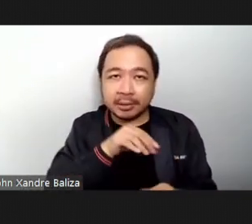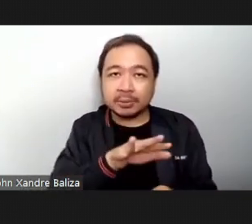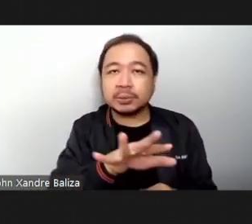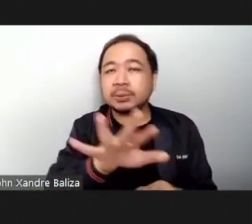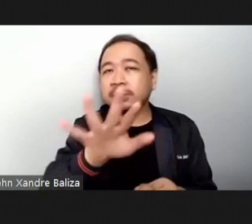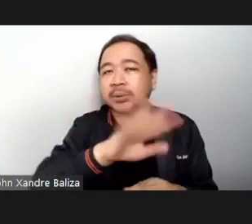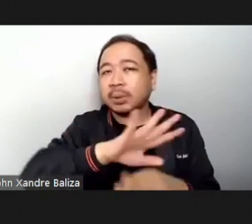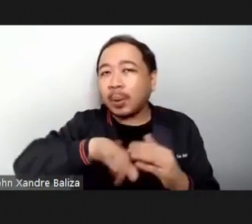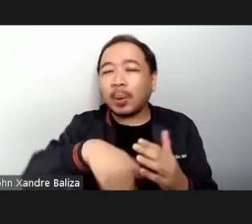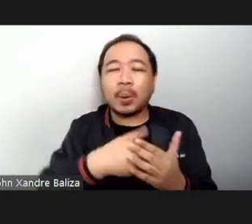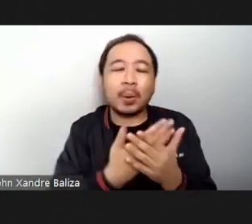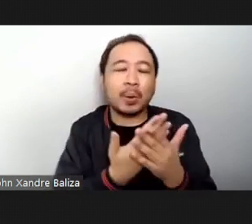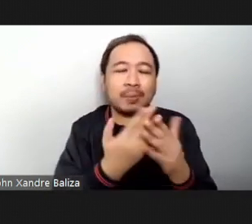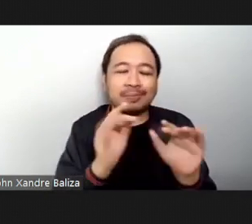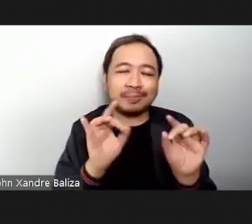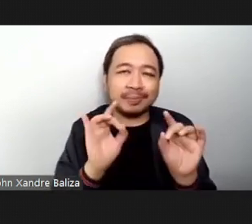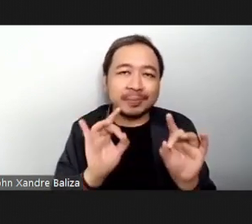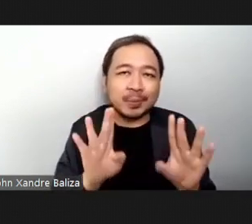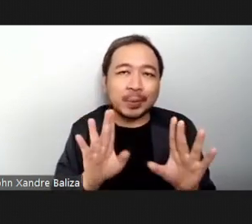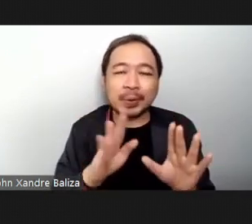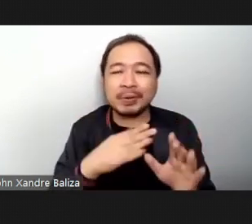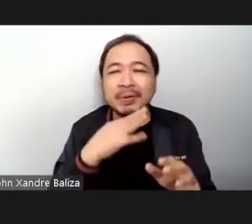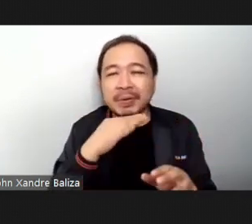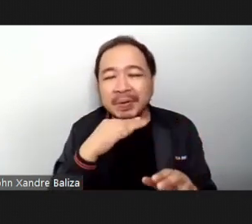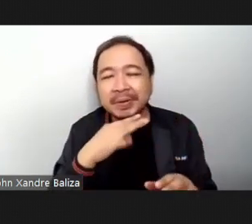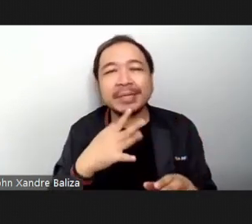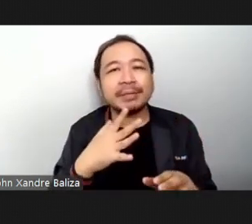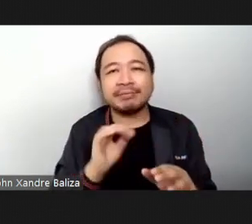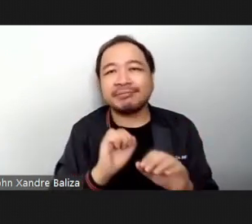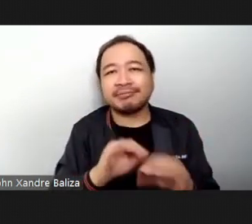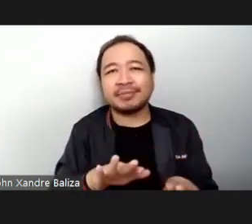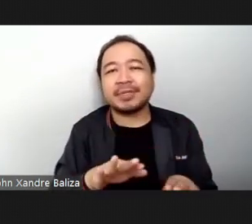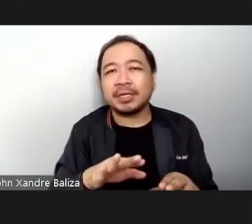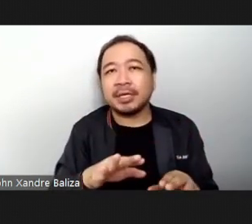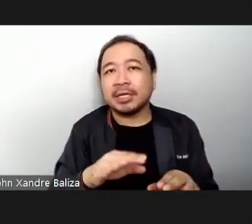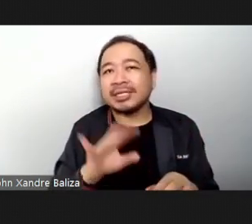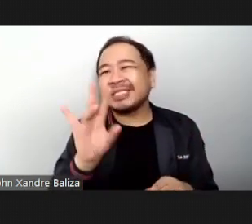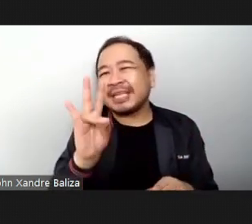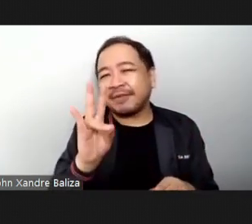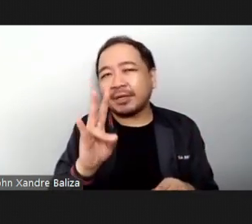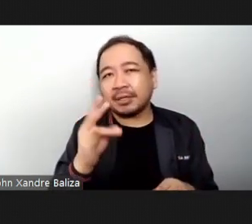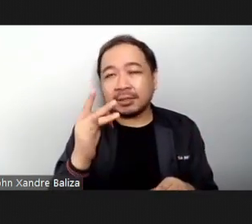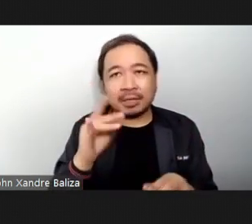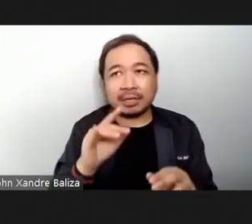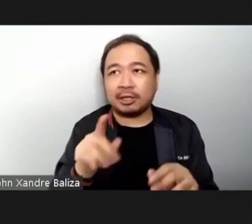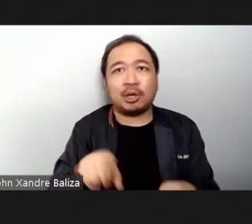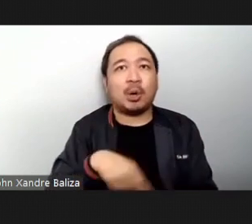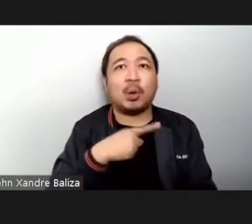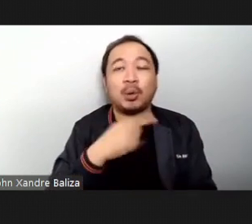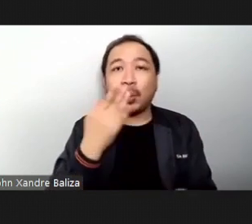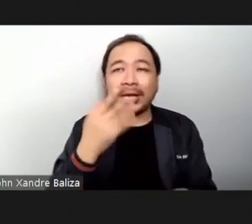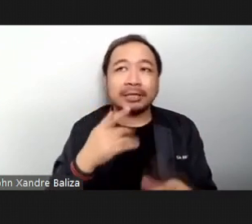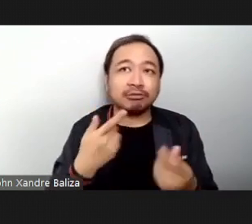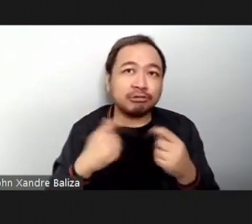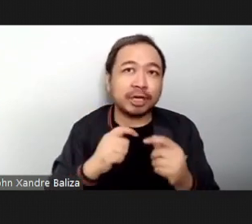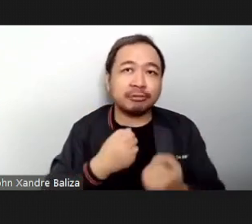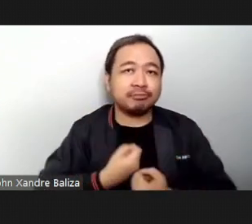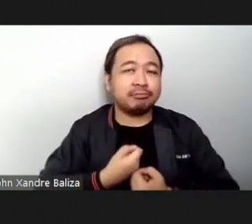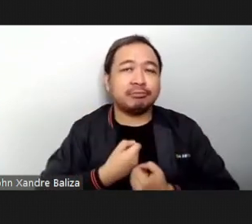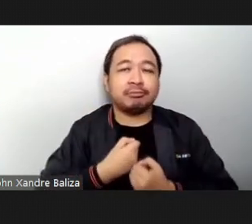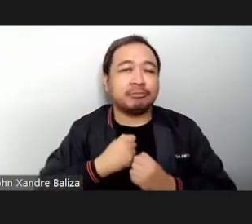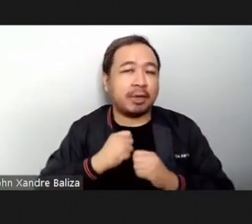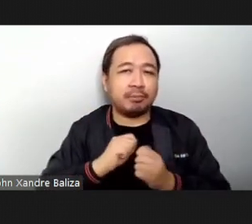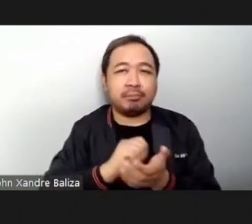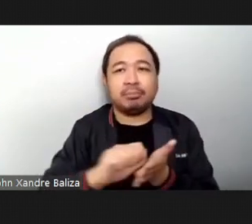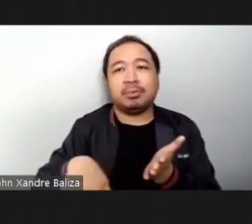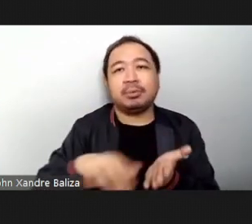And when you exhale, it's longer, seven counts because you want to expel as much bad energy from your body as